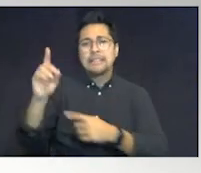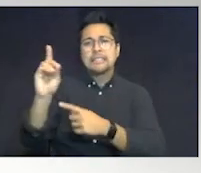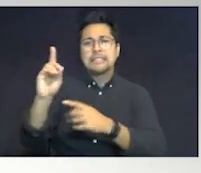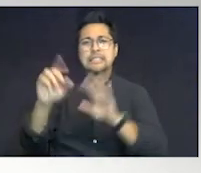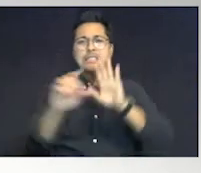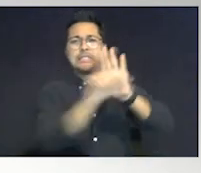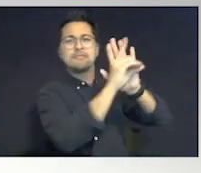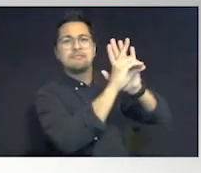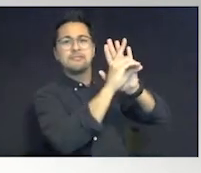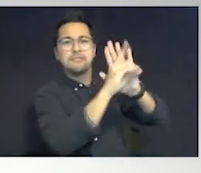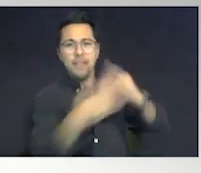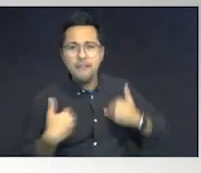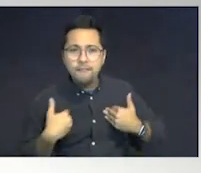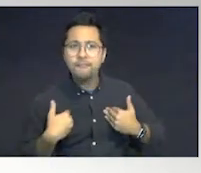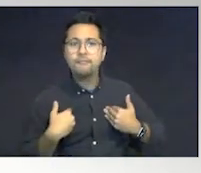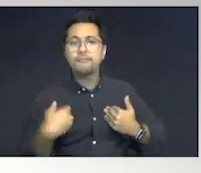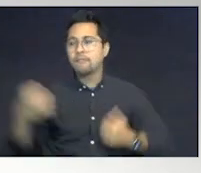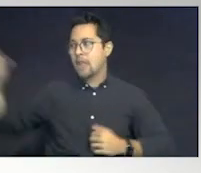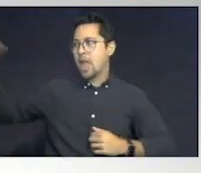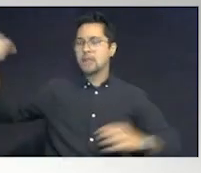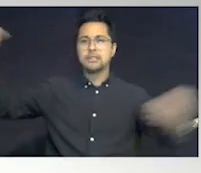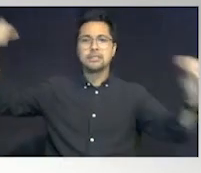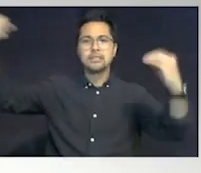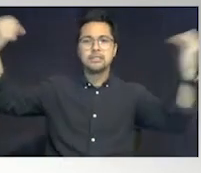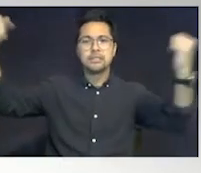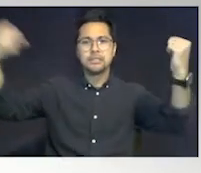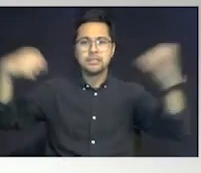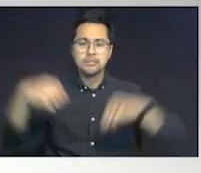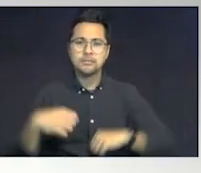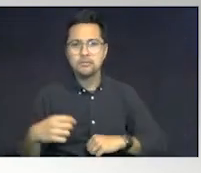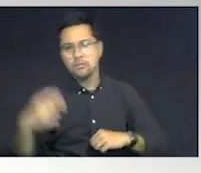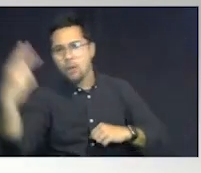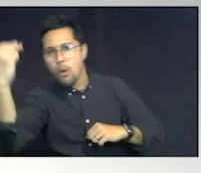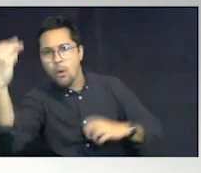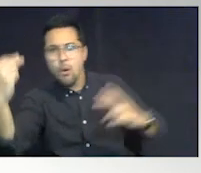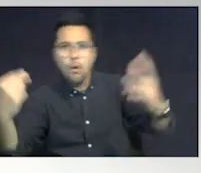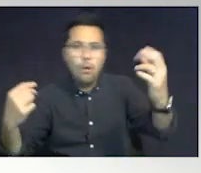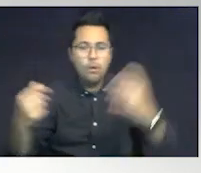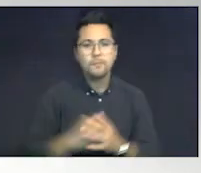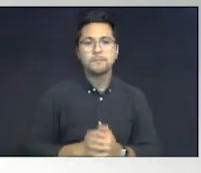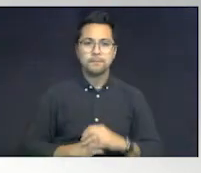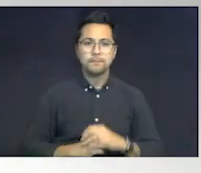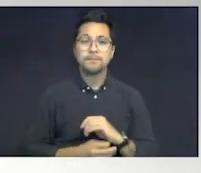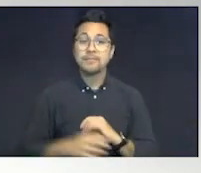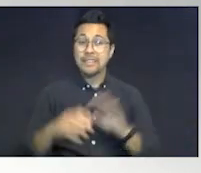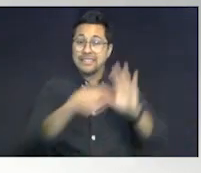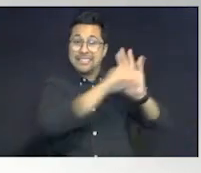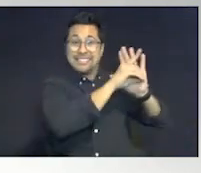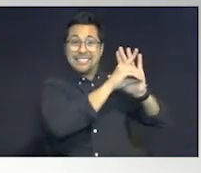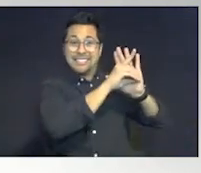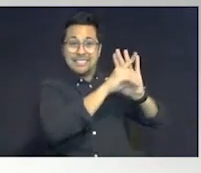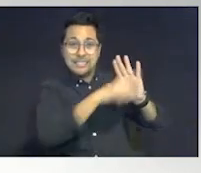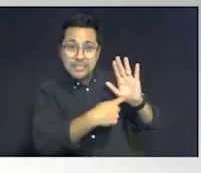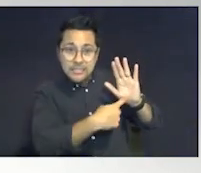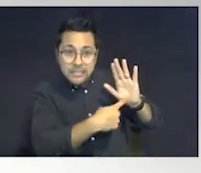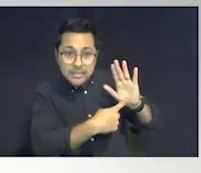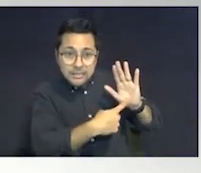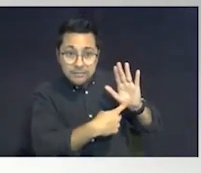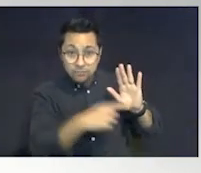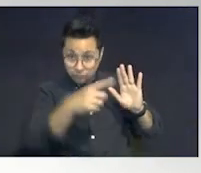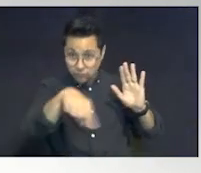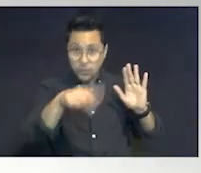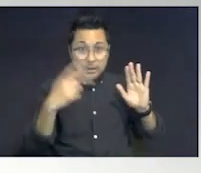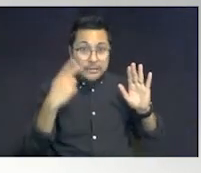No. No. I don't know where it is. I don't know where I The D designation, you can see,